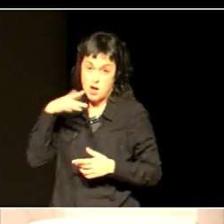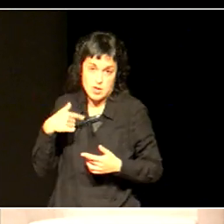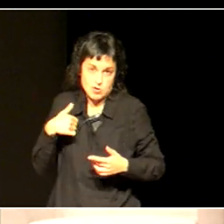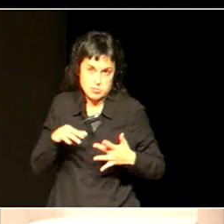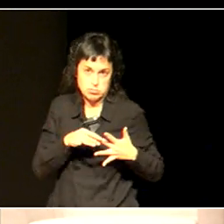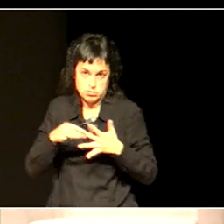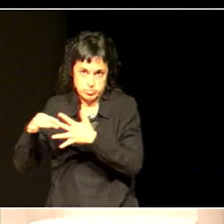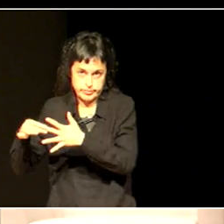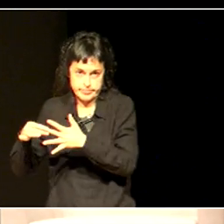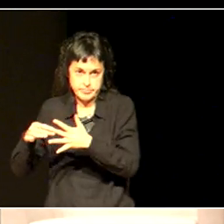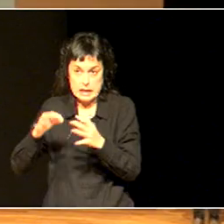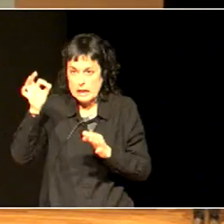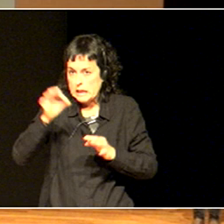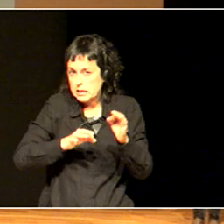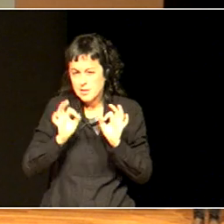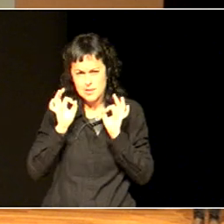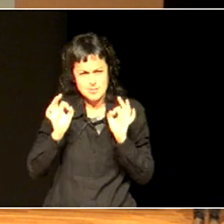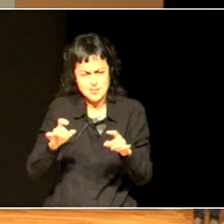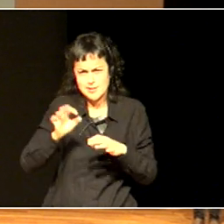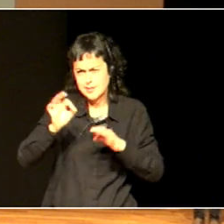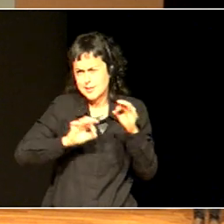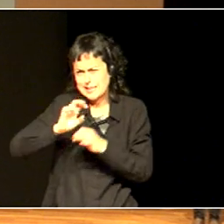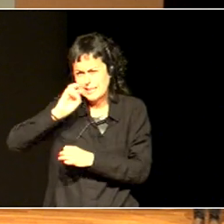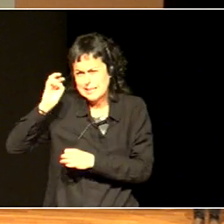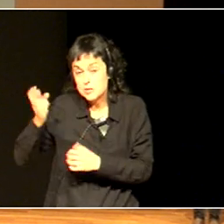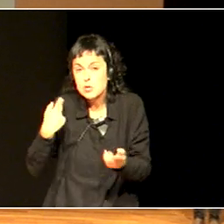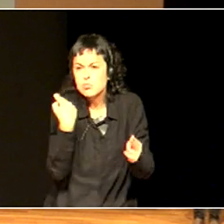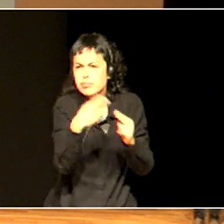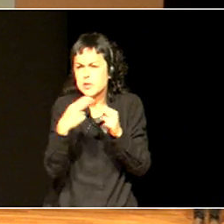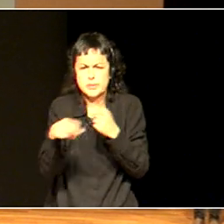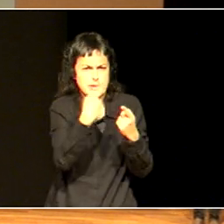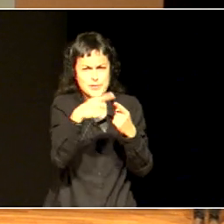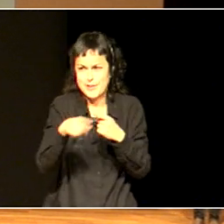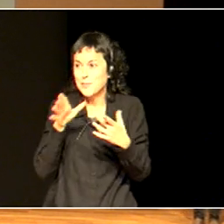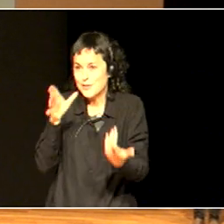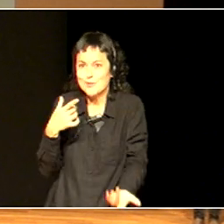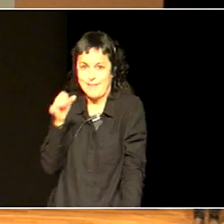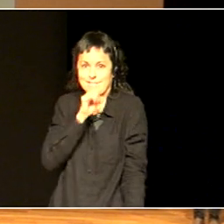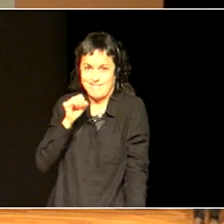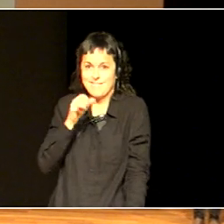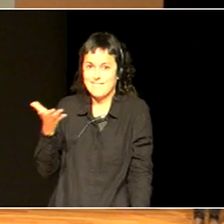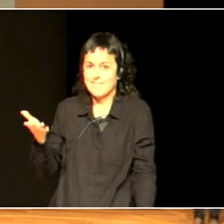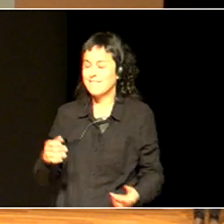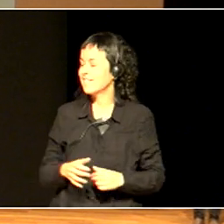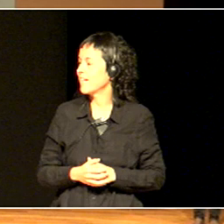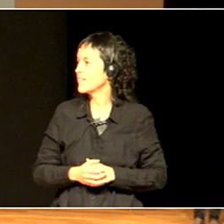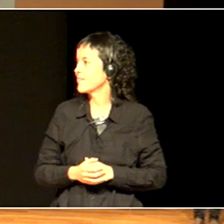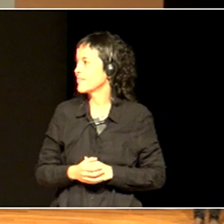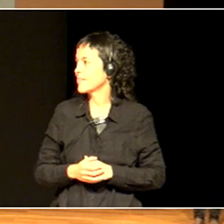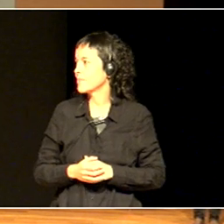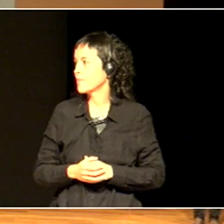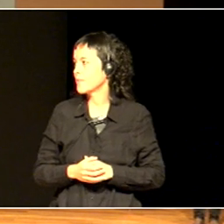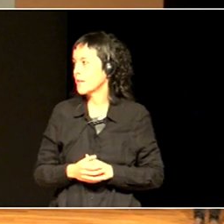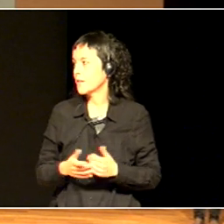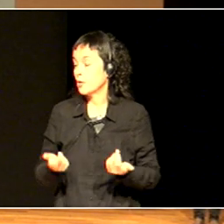brilliant. Well, that's very nice of her to say that about the index. But it did work really